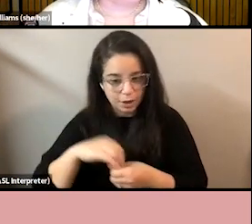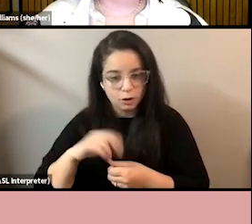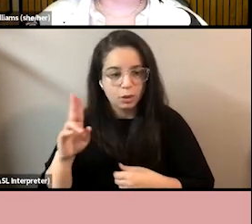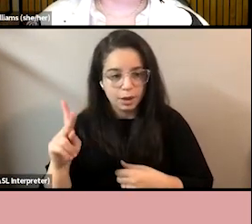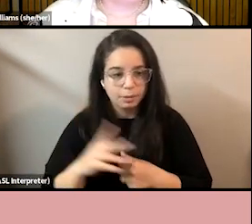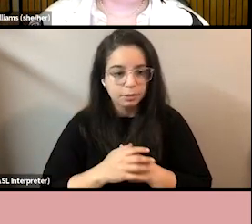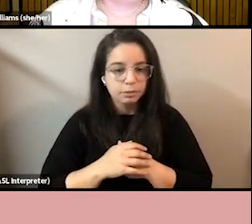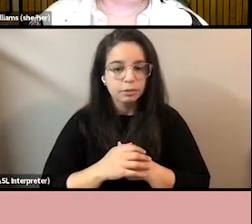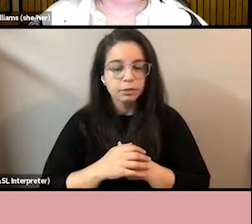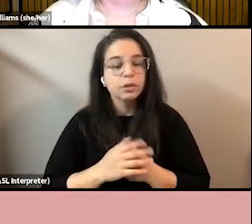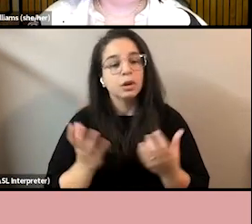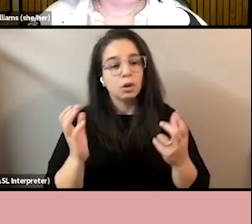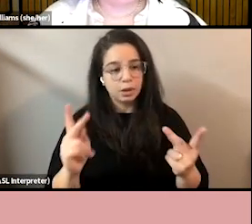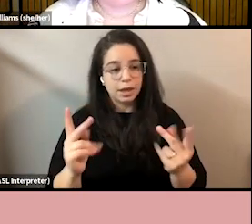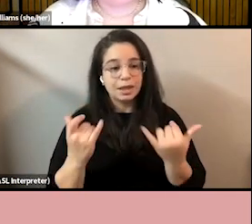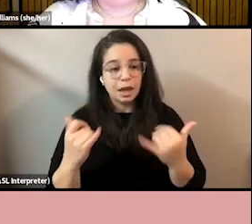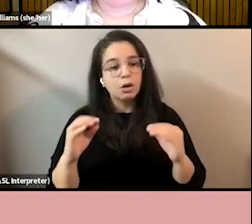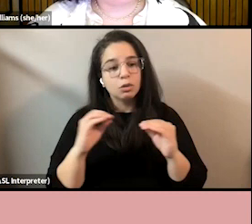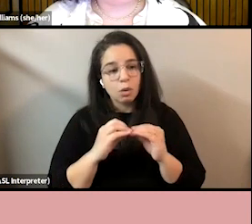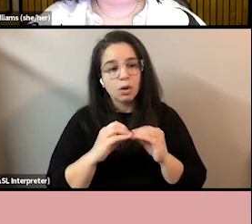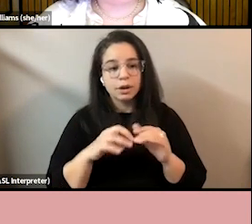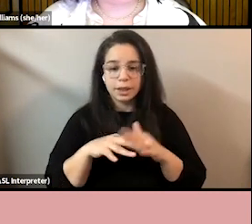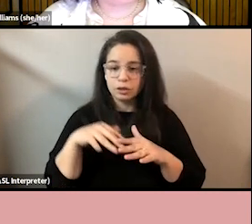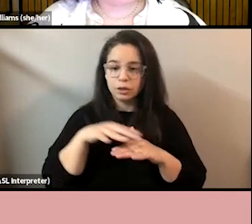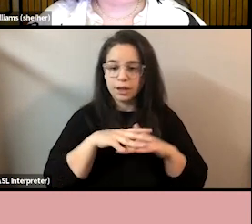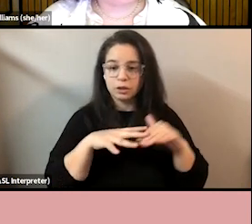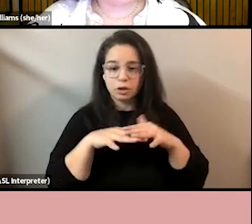So what does happen when we take a more intersectional view?